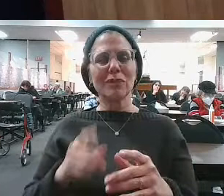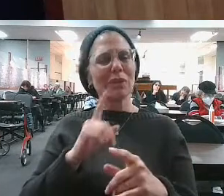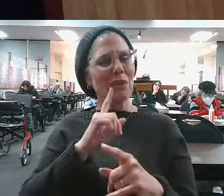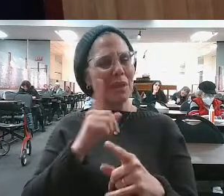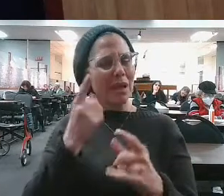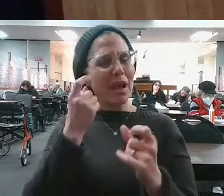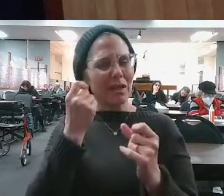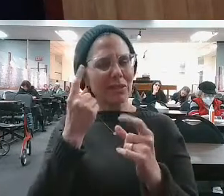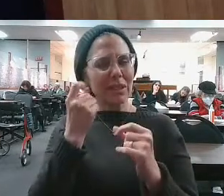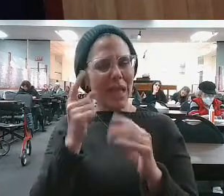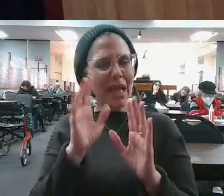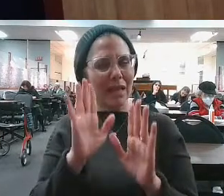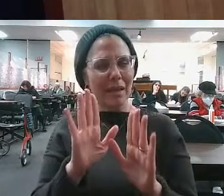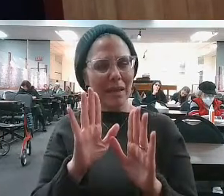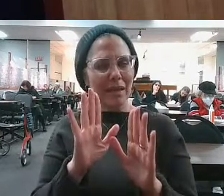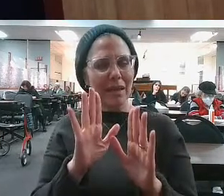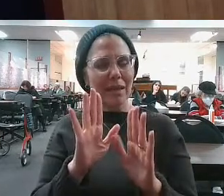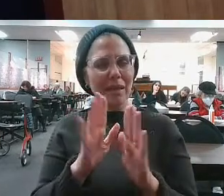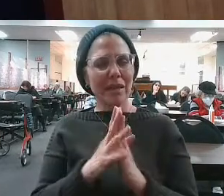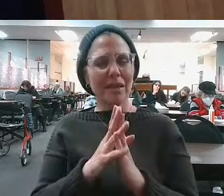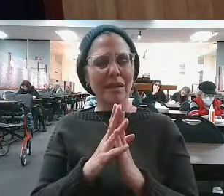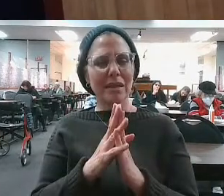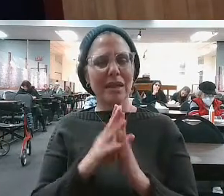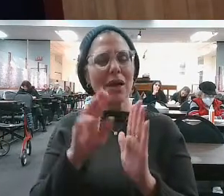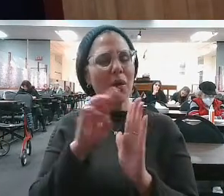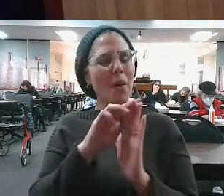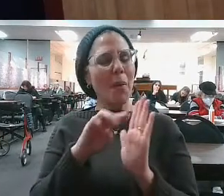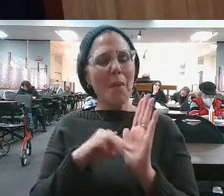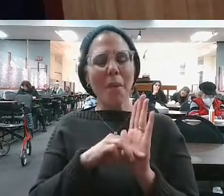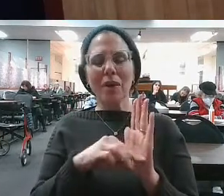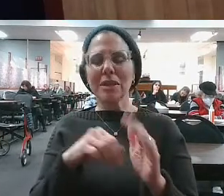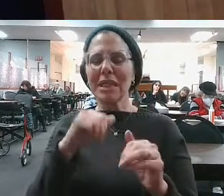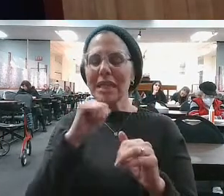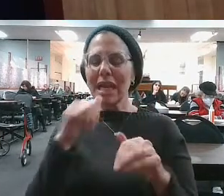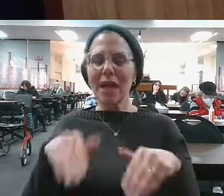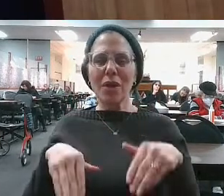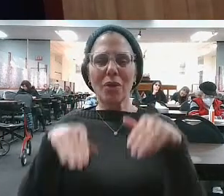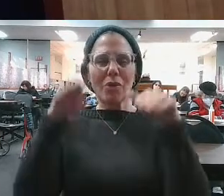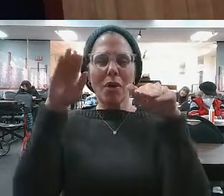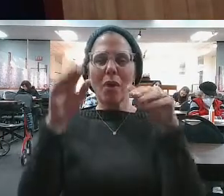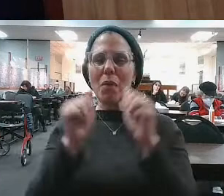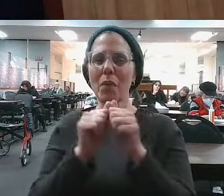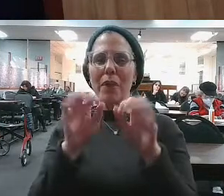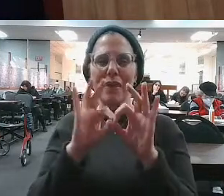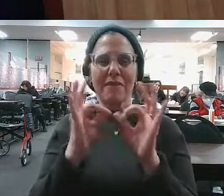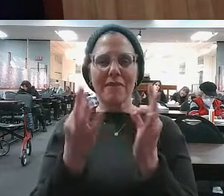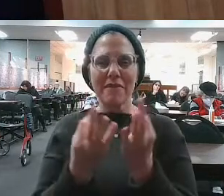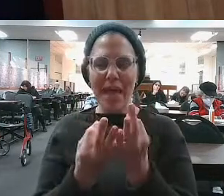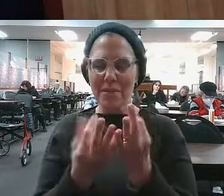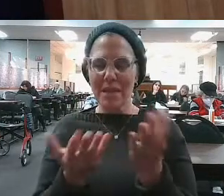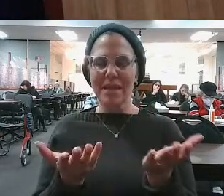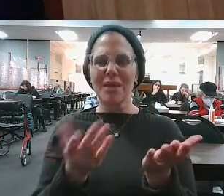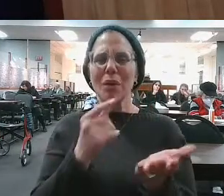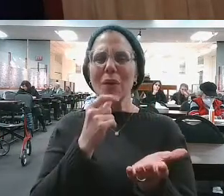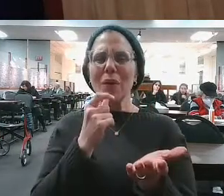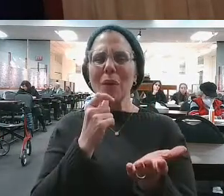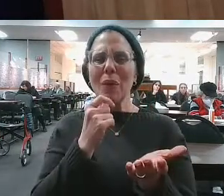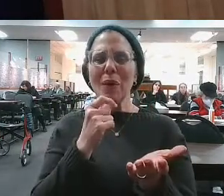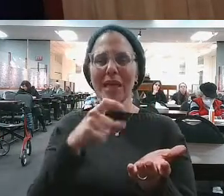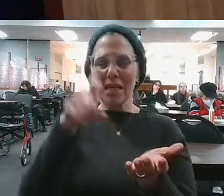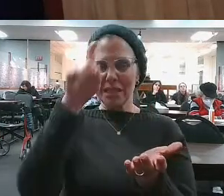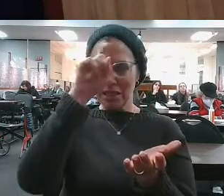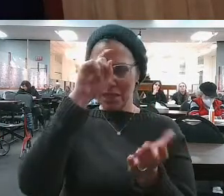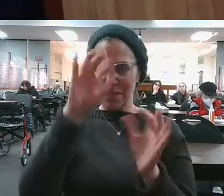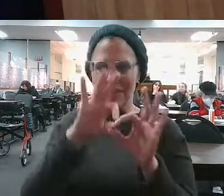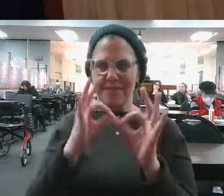So you have to appreciate what the Hassan Zohar is saying. Listen to this. Moshe Rabbeinu doesn't grow up with his family. So he has a surrogate family. Who's his